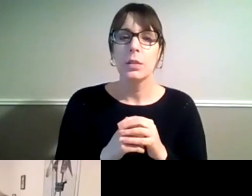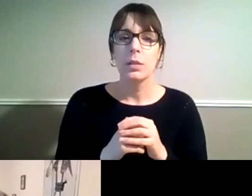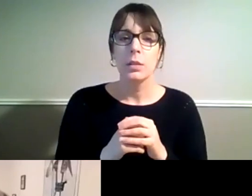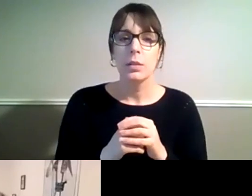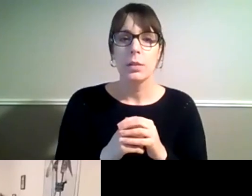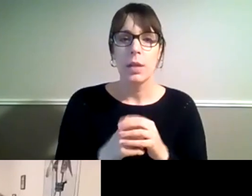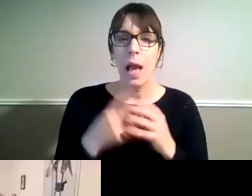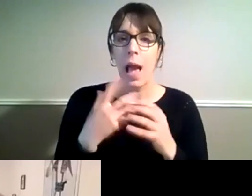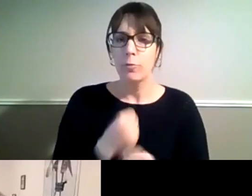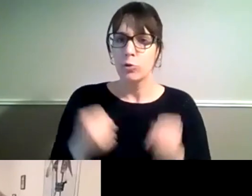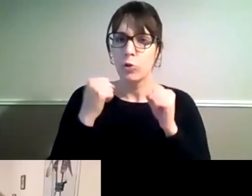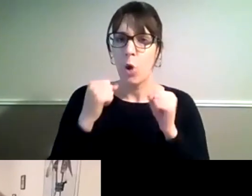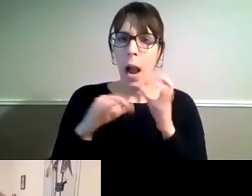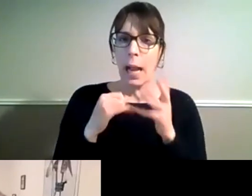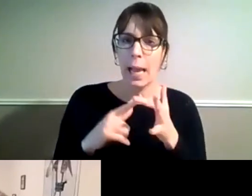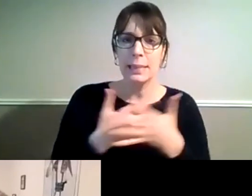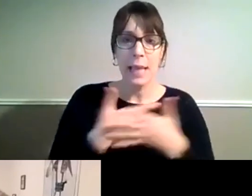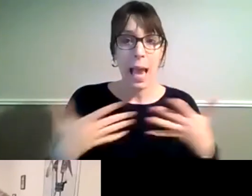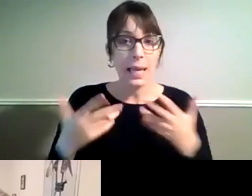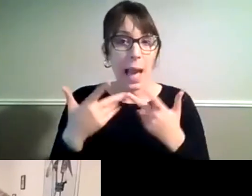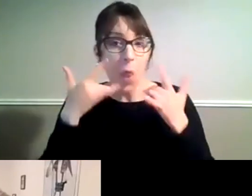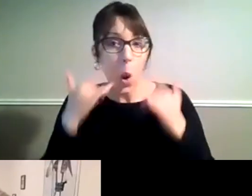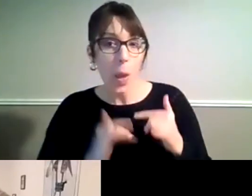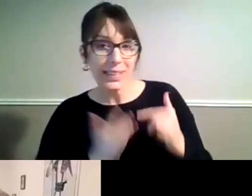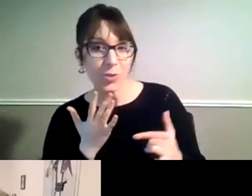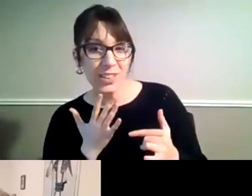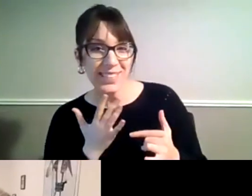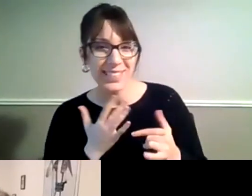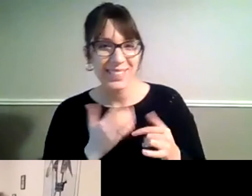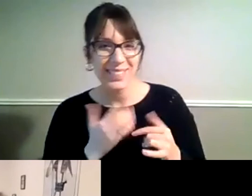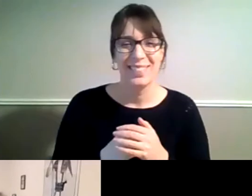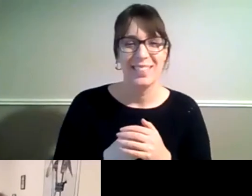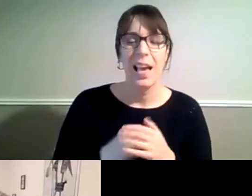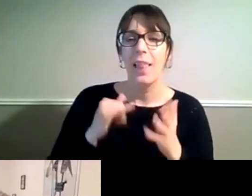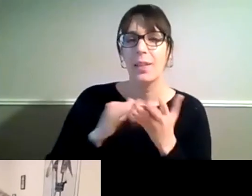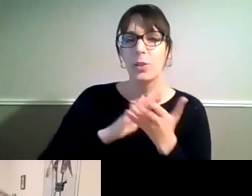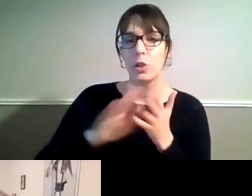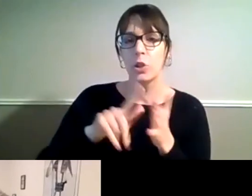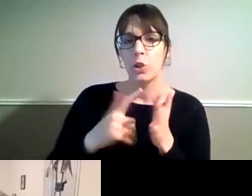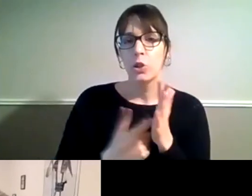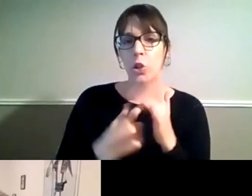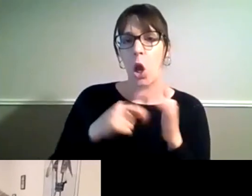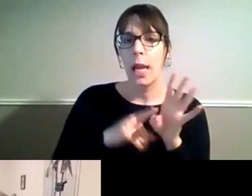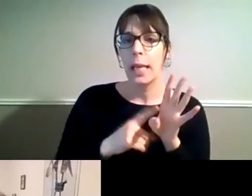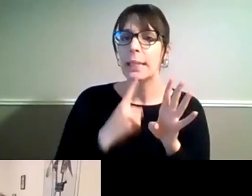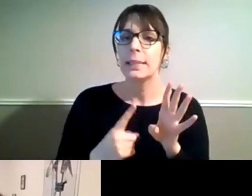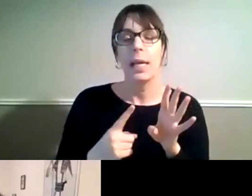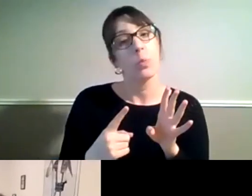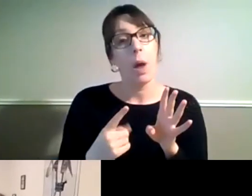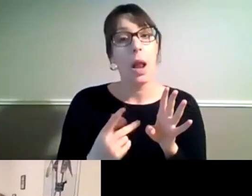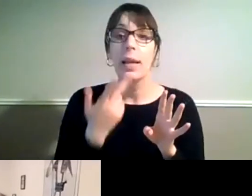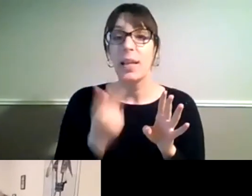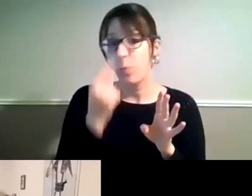any fellow lawyers interested and then Shirley just reflects that a test case would be